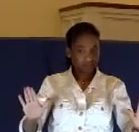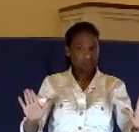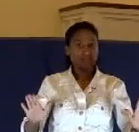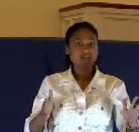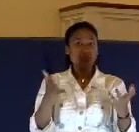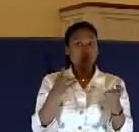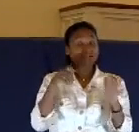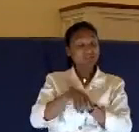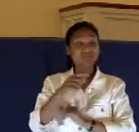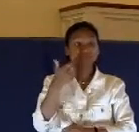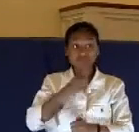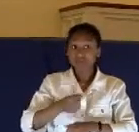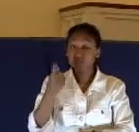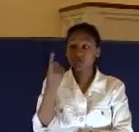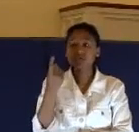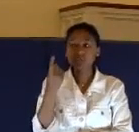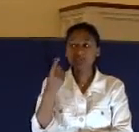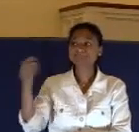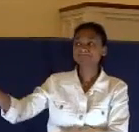So he brings out Barabbas.